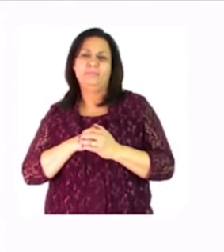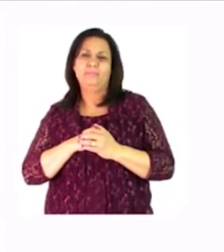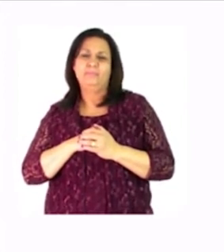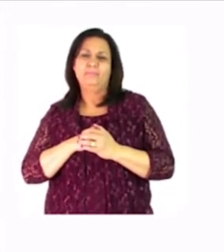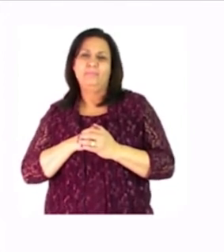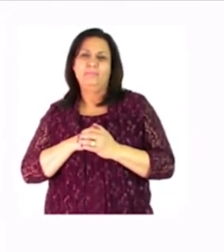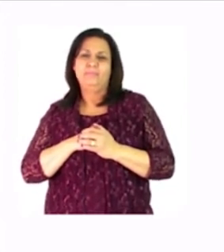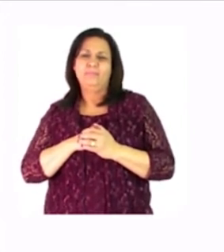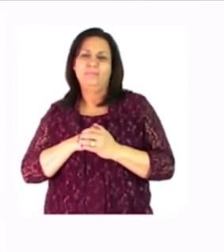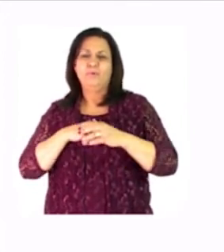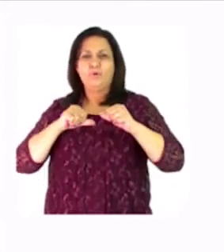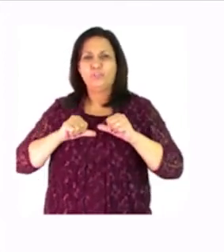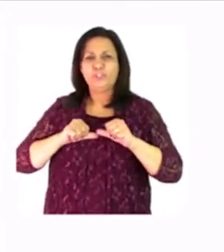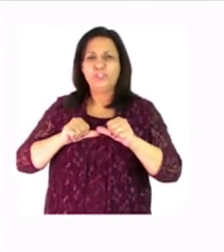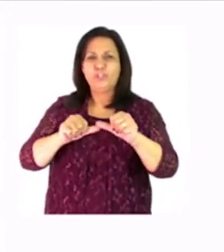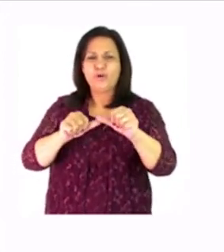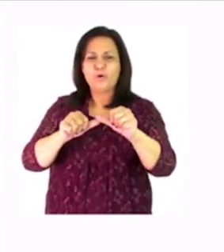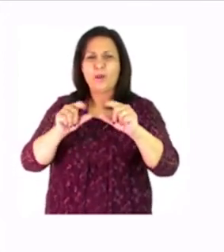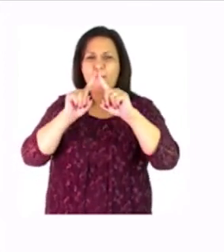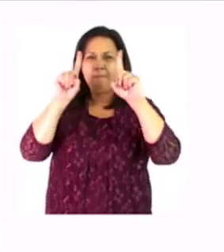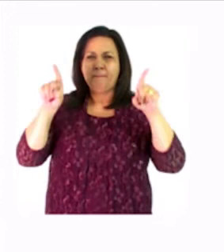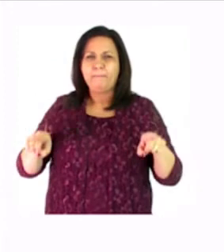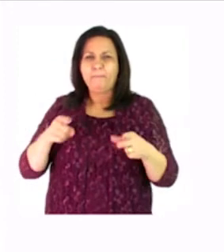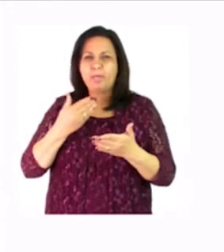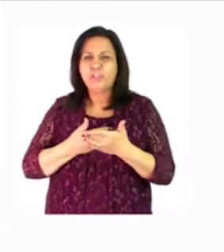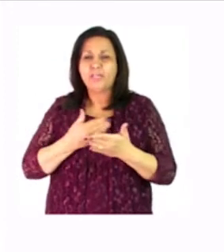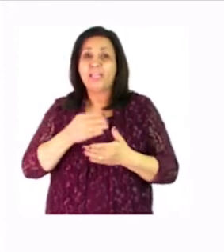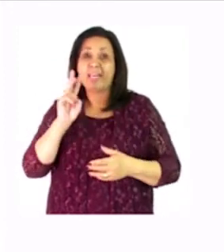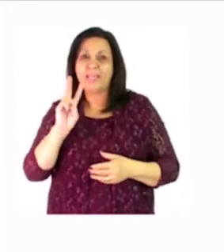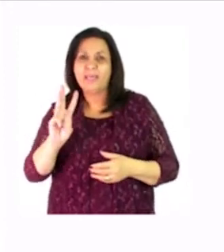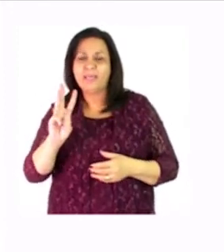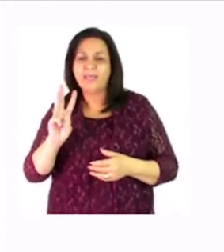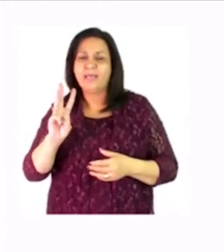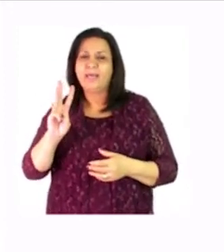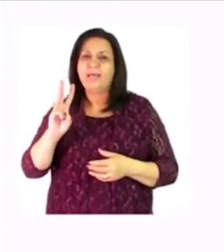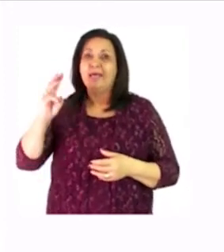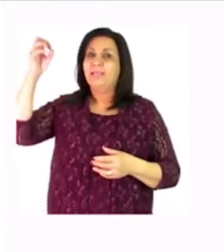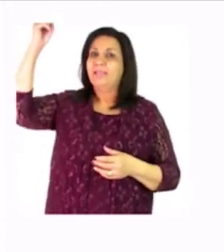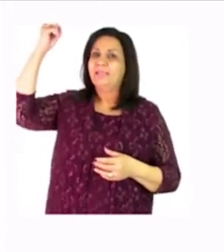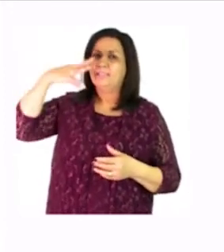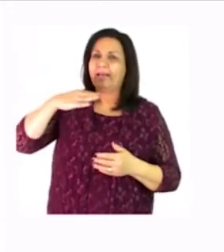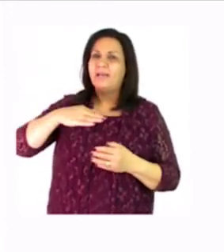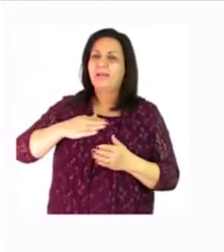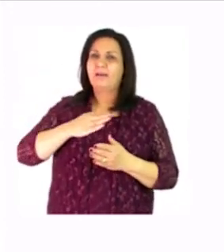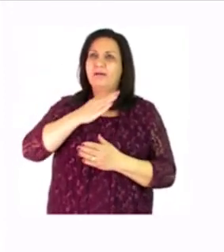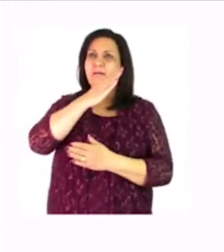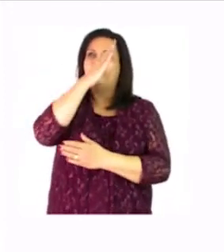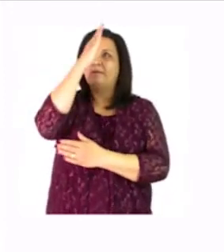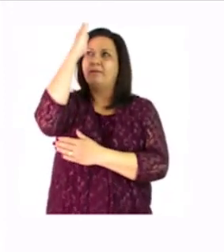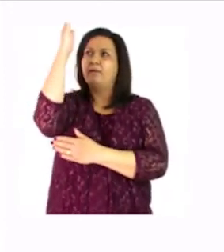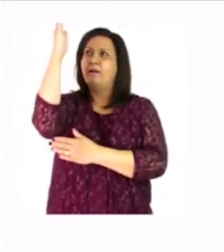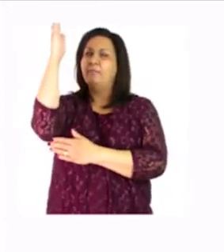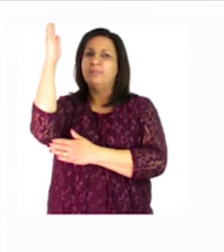let's look at the third picture the sun is up in the sky and we can